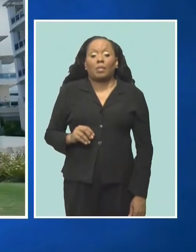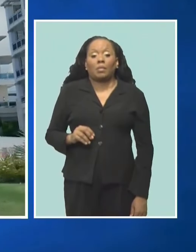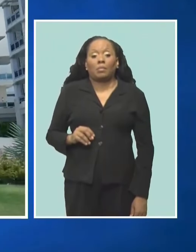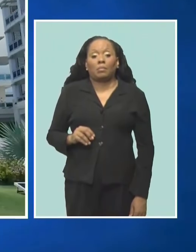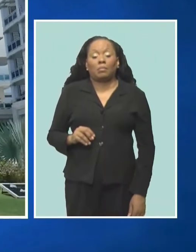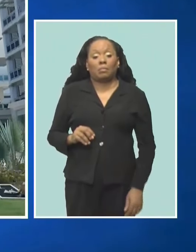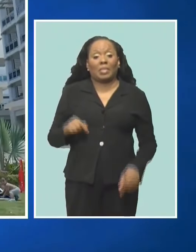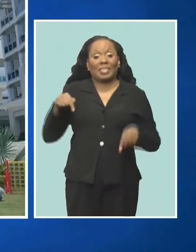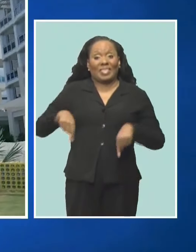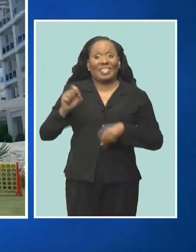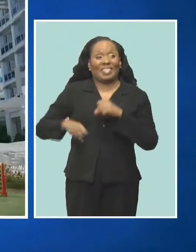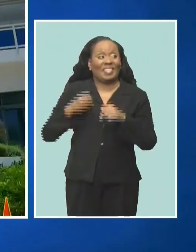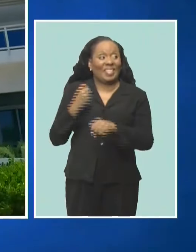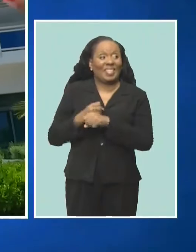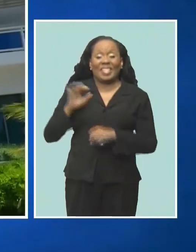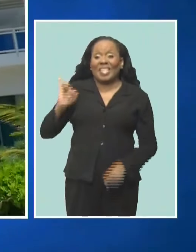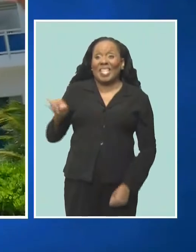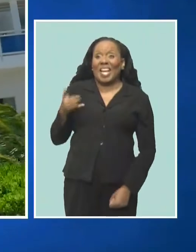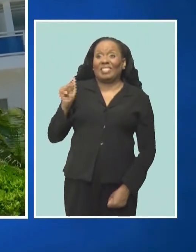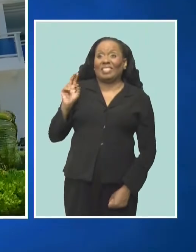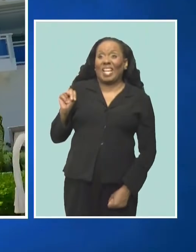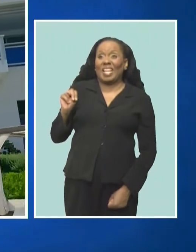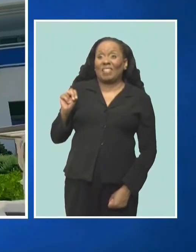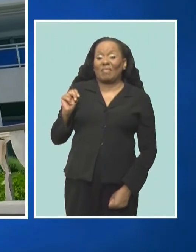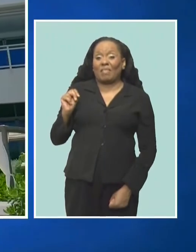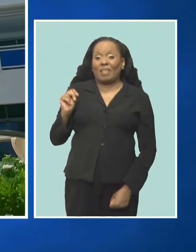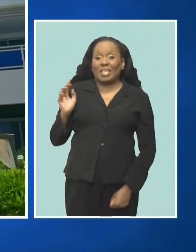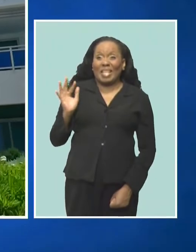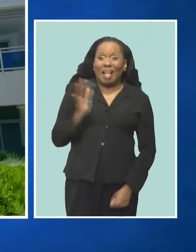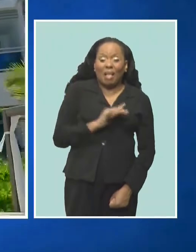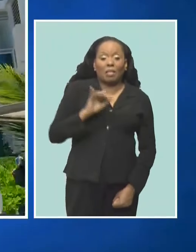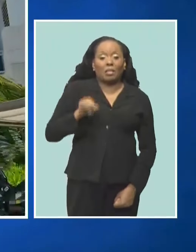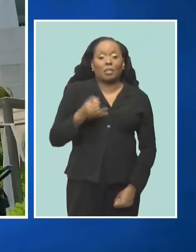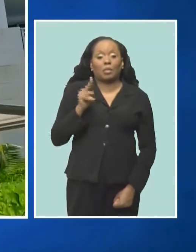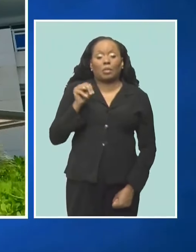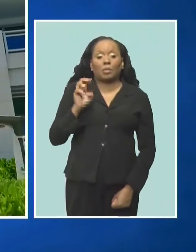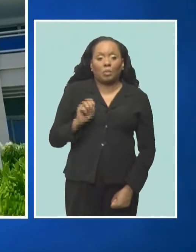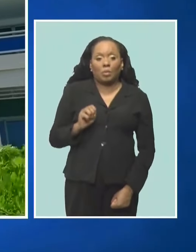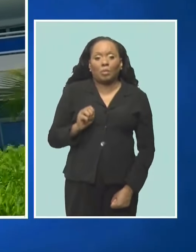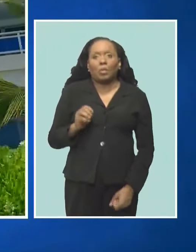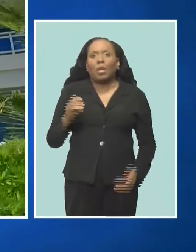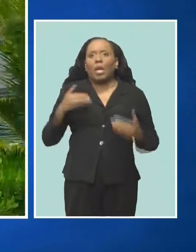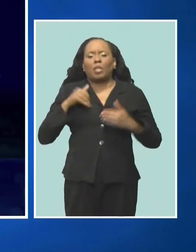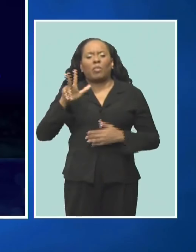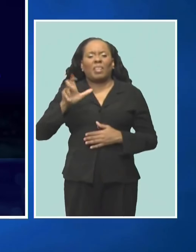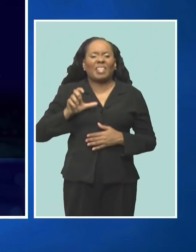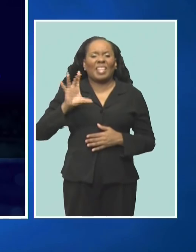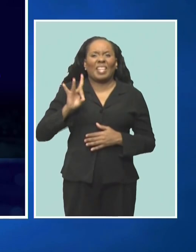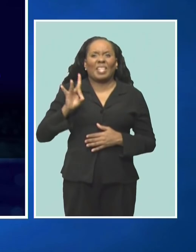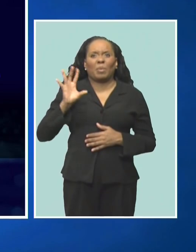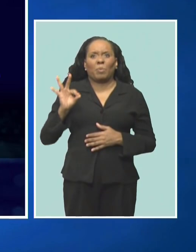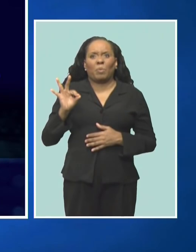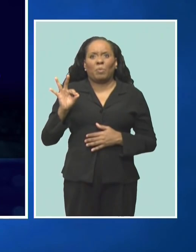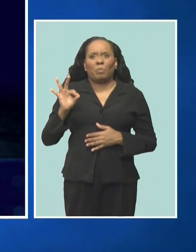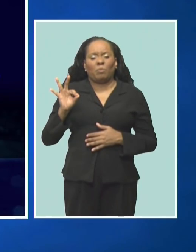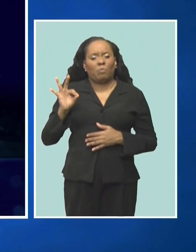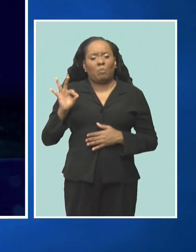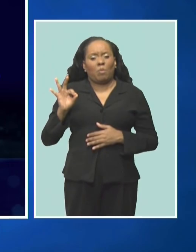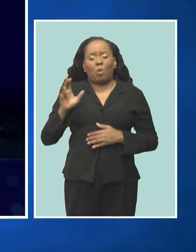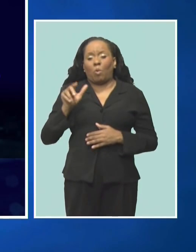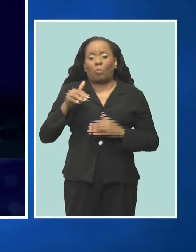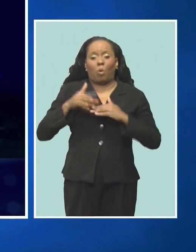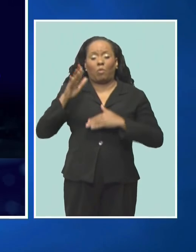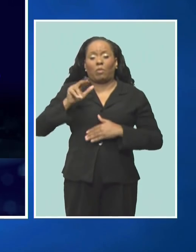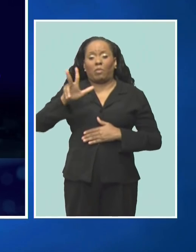2024, the island welcomed 381, 997 stay over